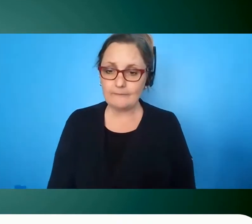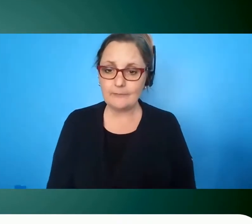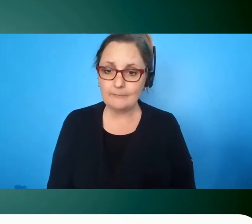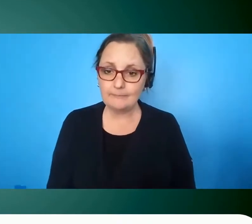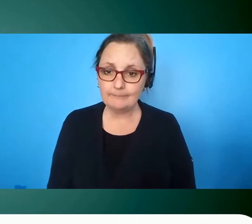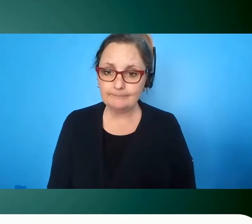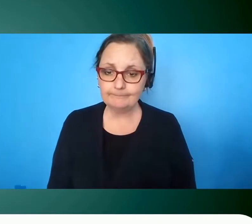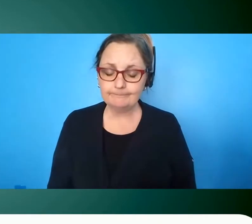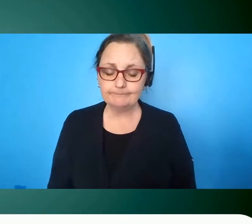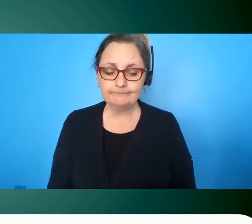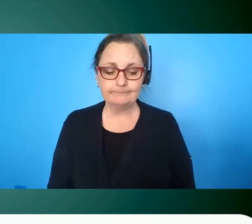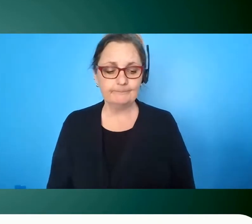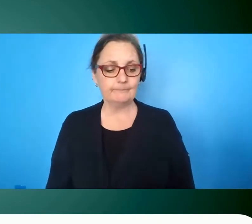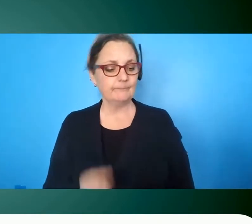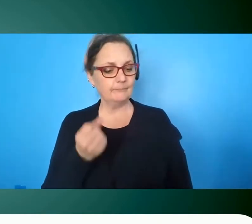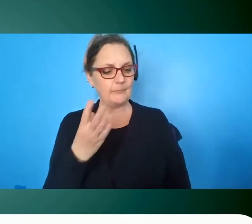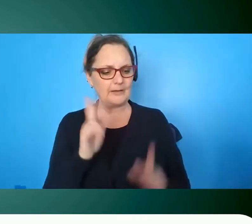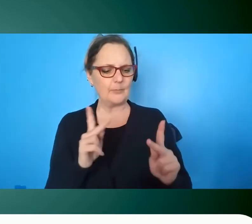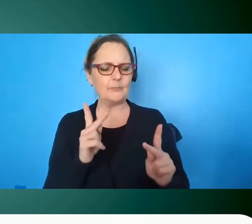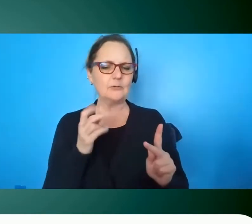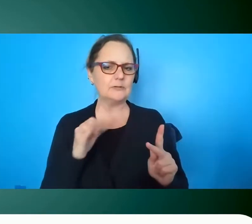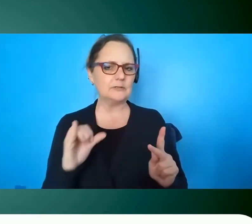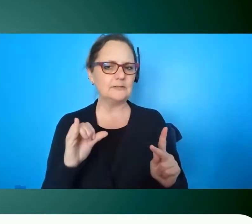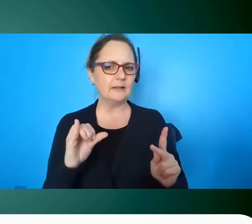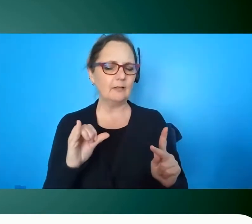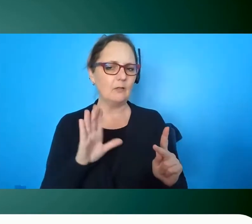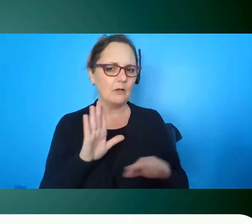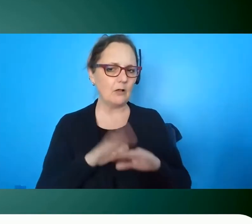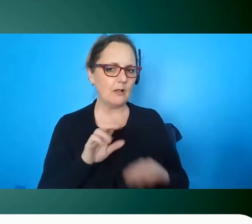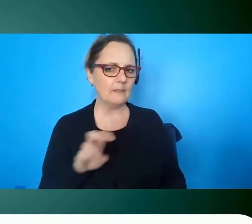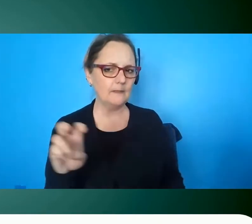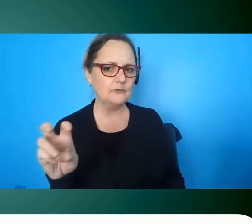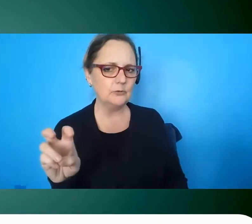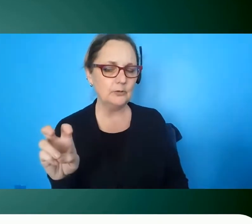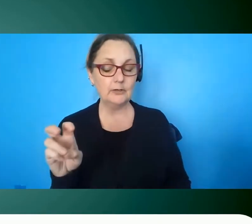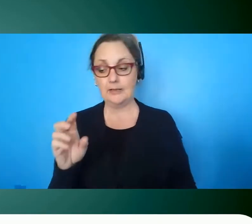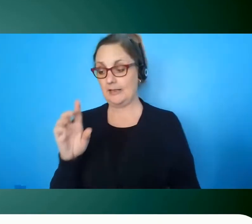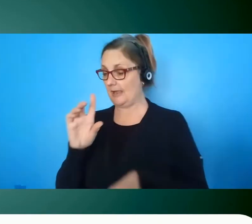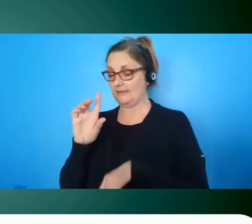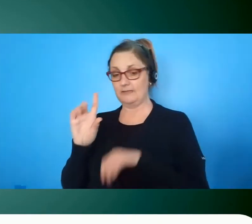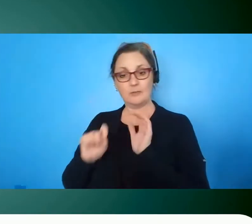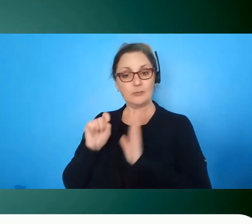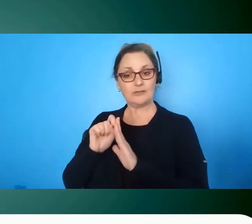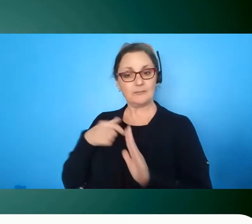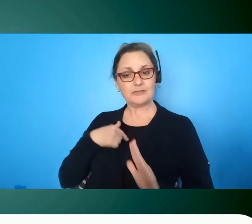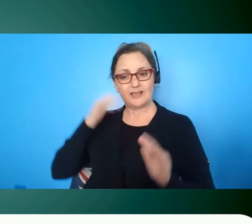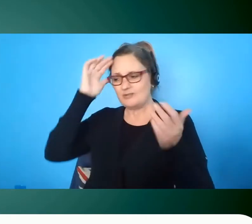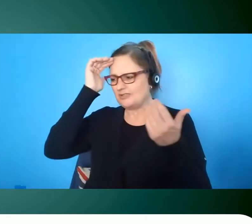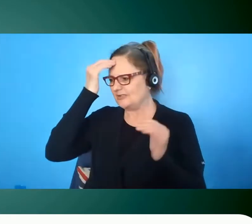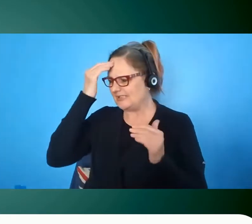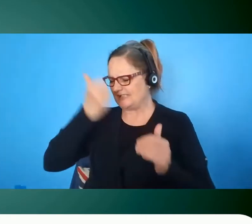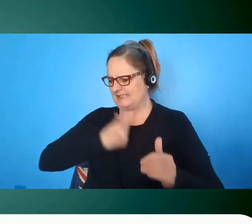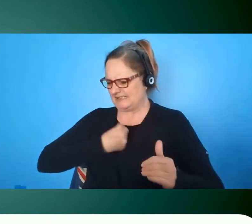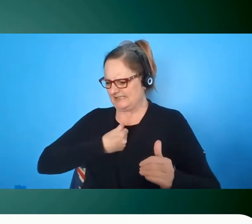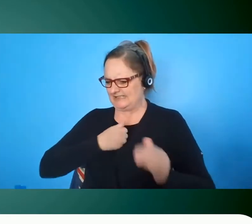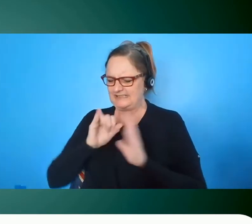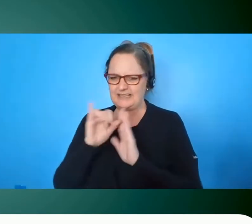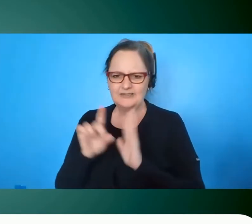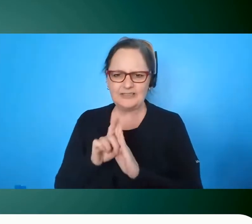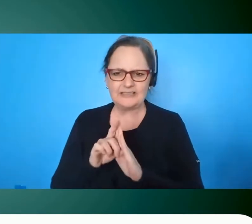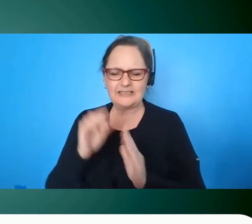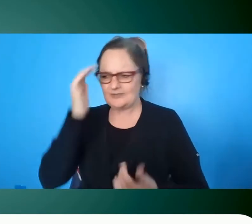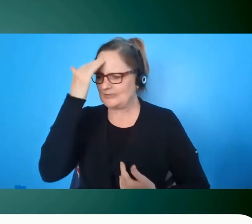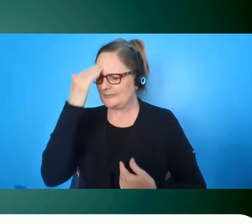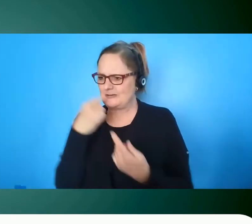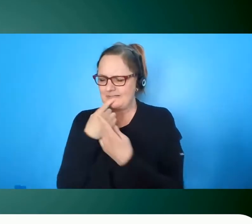many are on that journey in fact there have been times where i've been on that journey where i've been worried about self-identification where i've been worried about talking